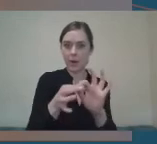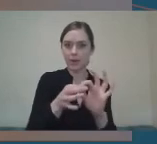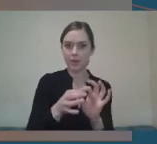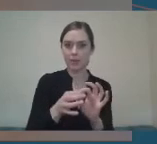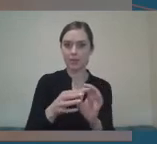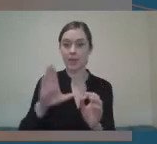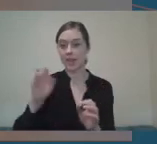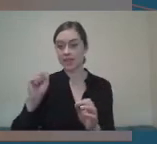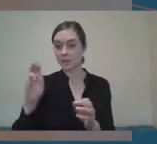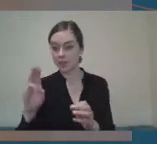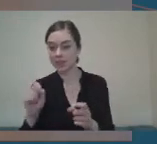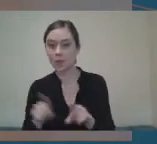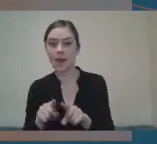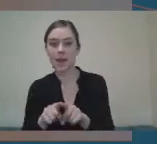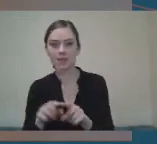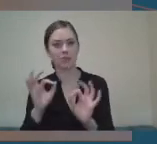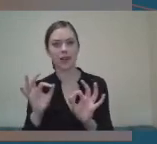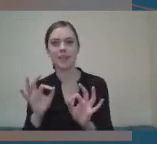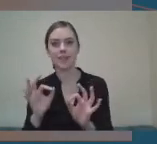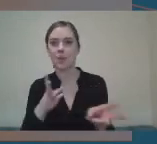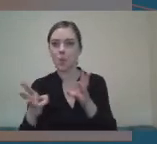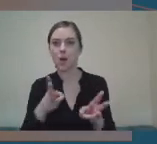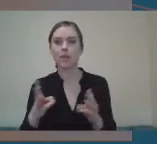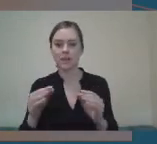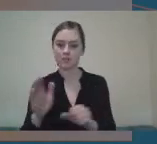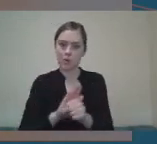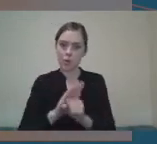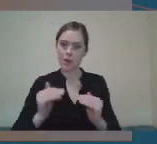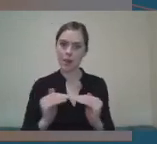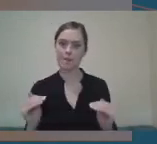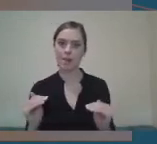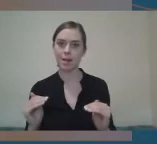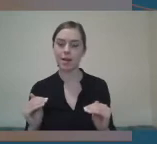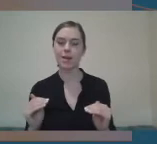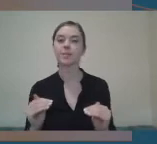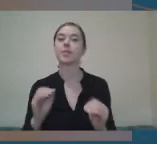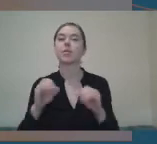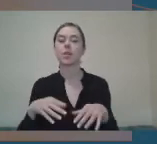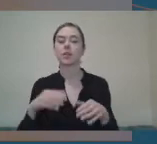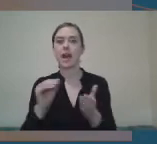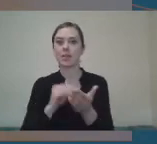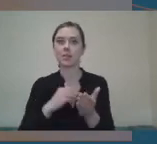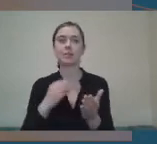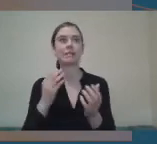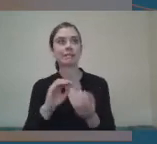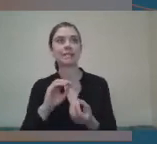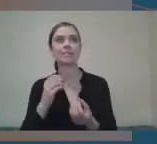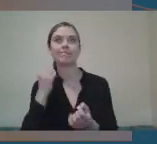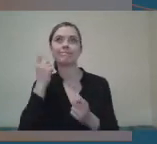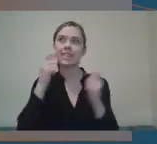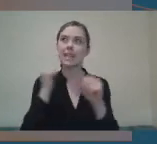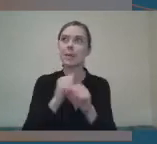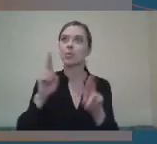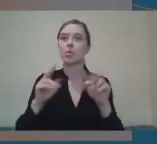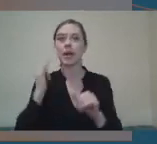which is great now. And they really work at that local level. Obviously, they've had to be innovative and creative in the last year to try and